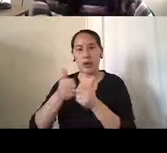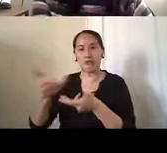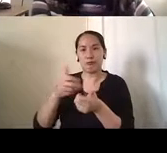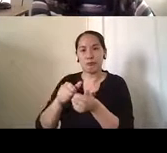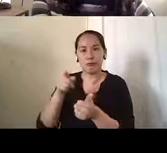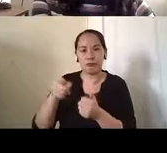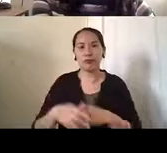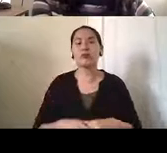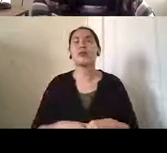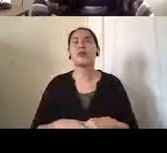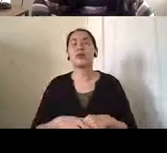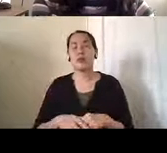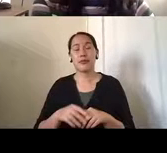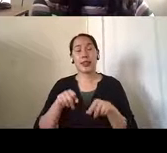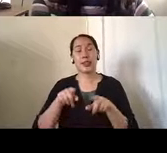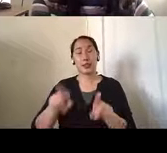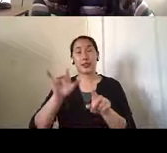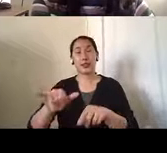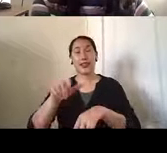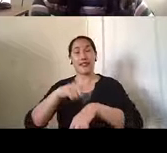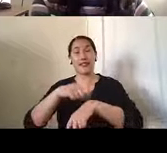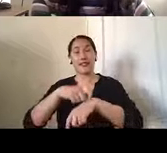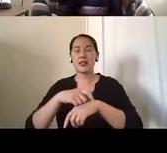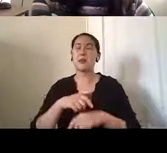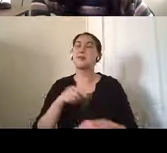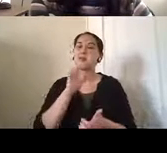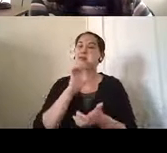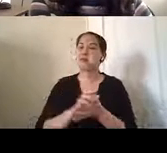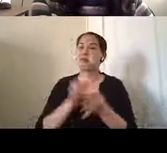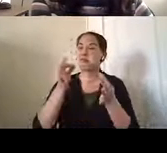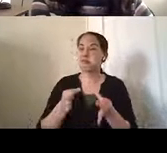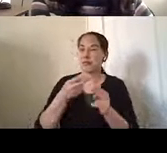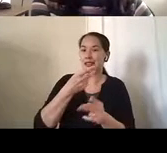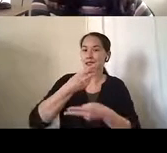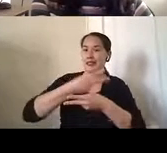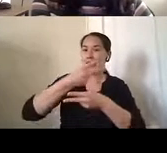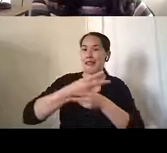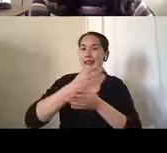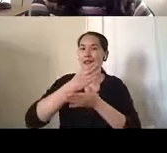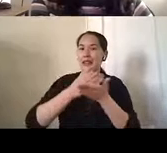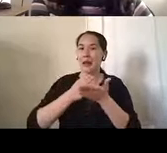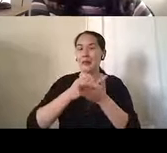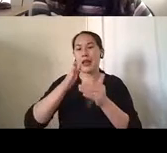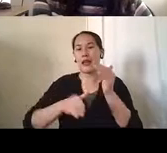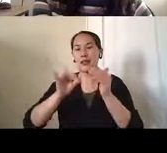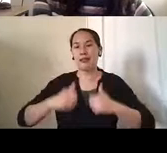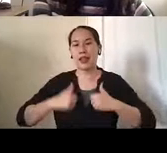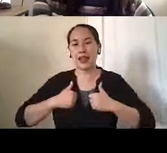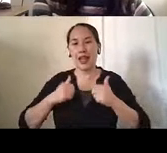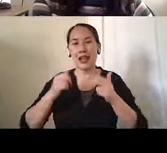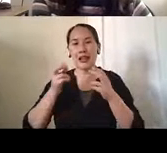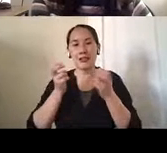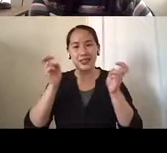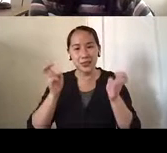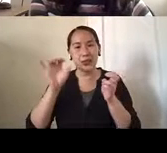And during this stage, she decided that she wanted to take care of some of the end of life issues, like funeral planning